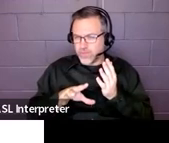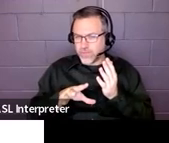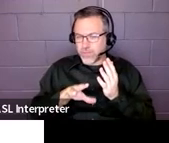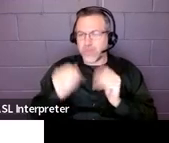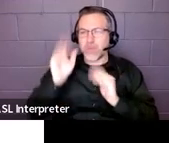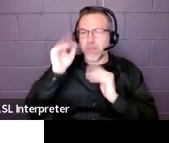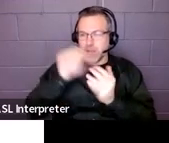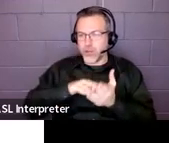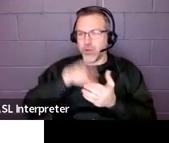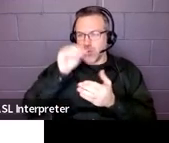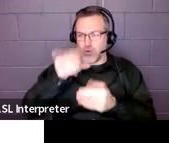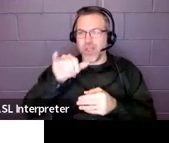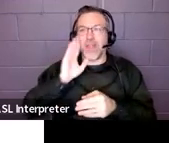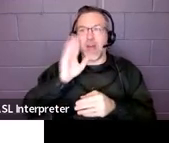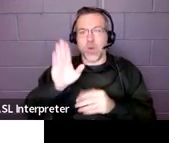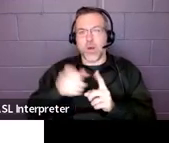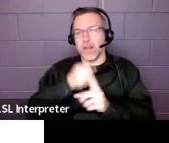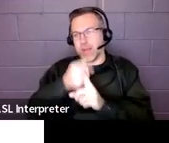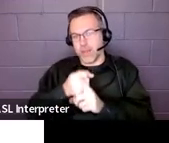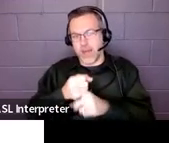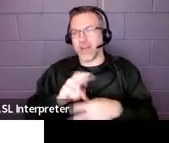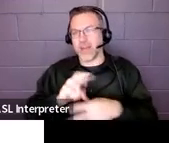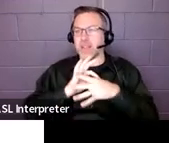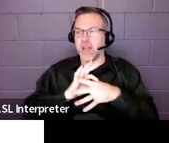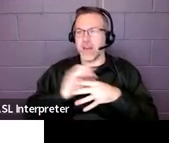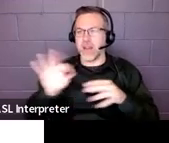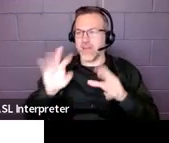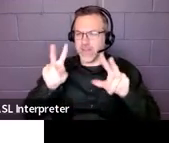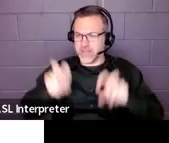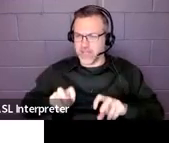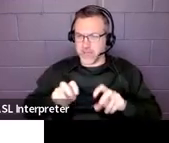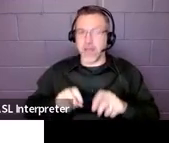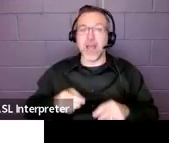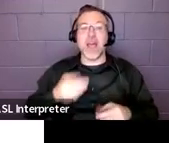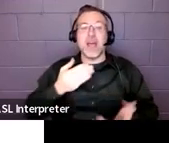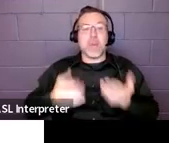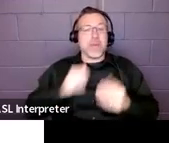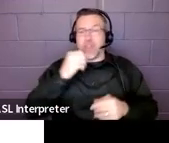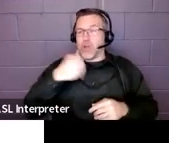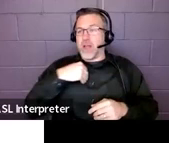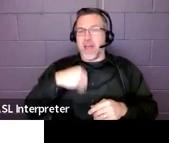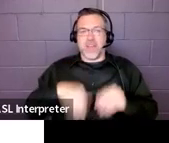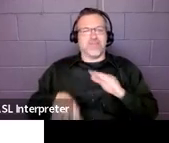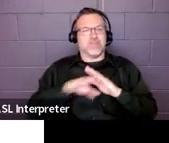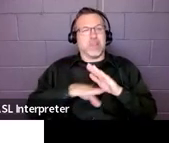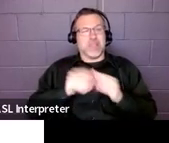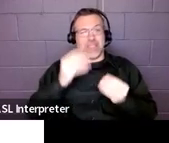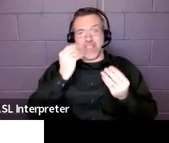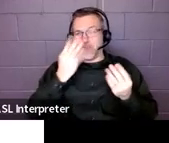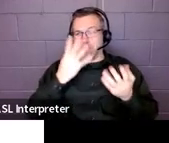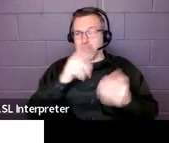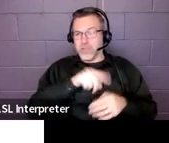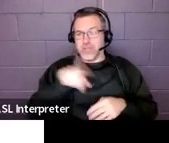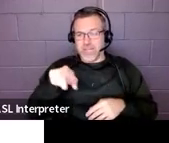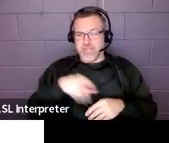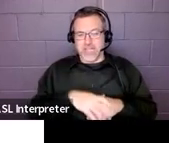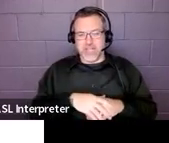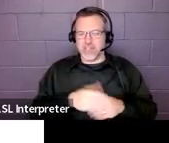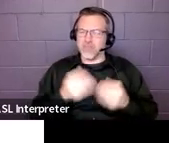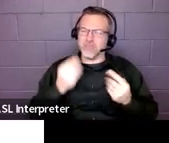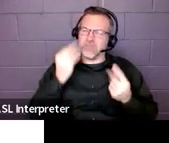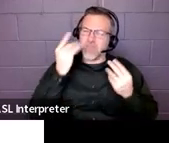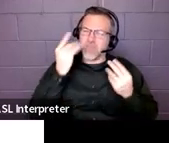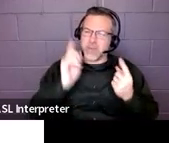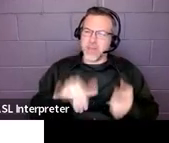assessments, for instance. They might not have the, you know, the base information that they would need. So, just something to think about. And